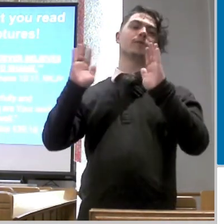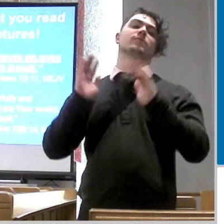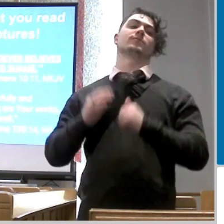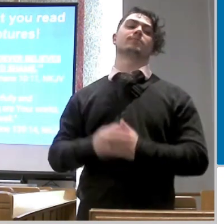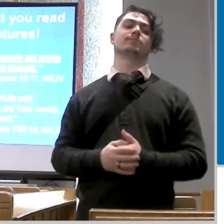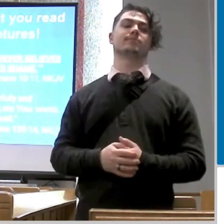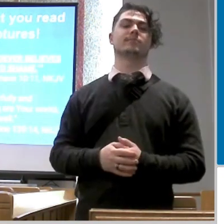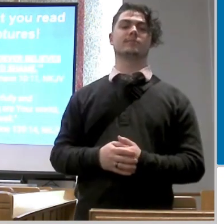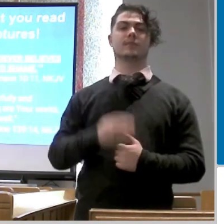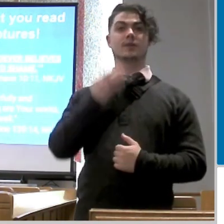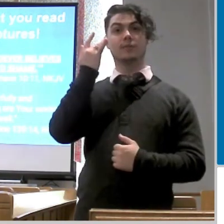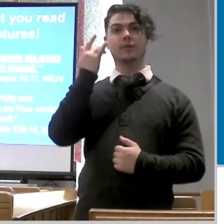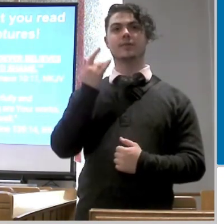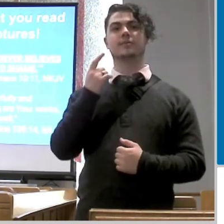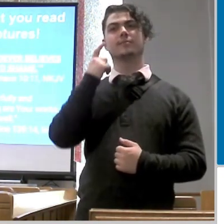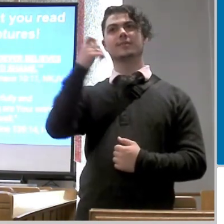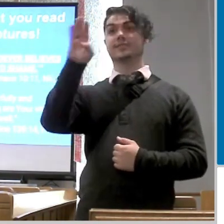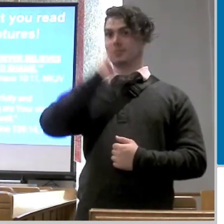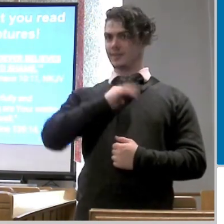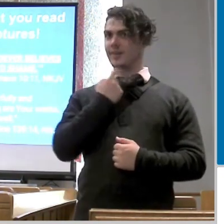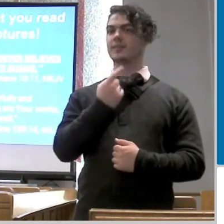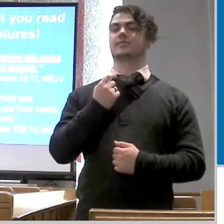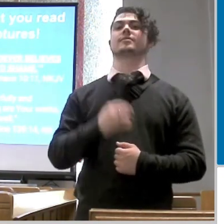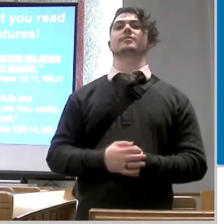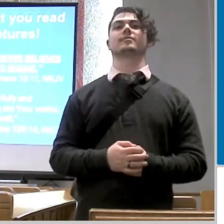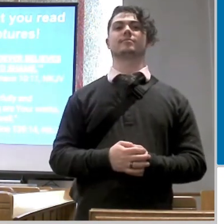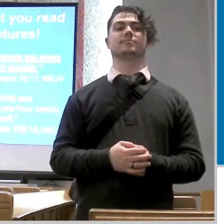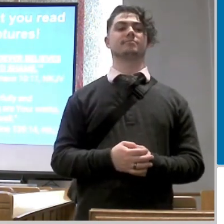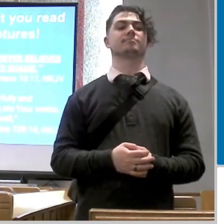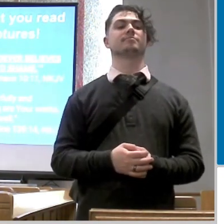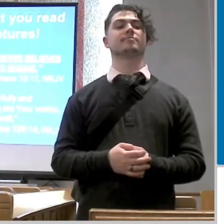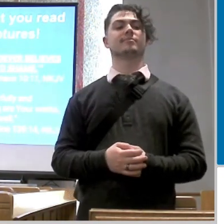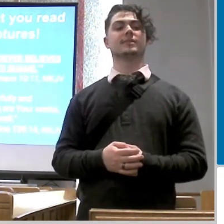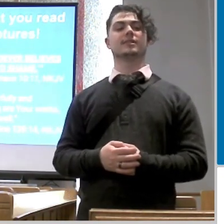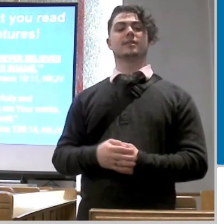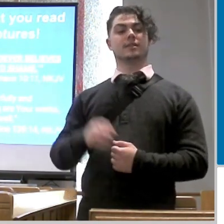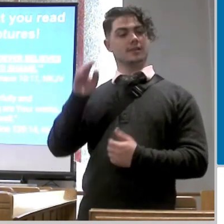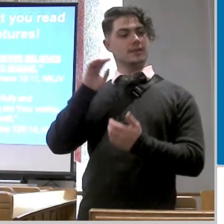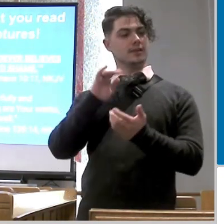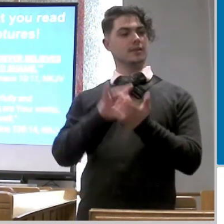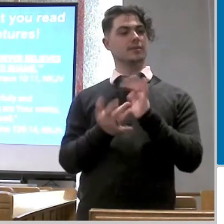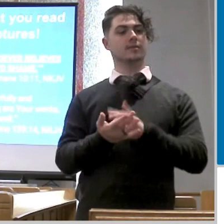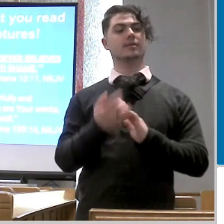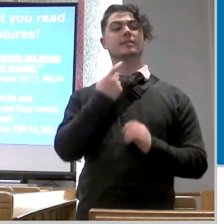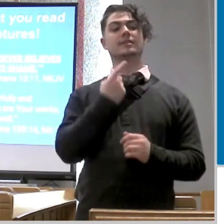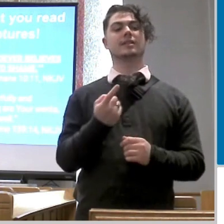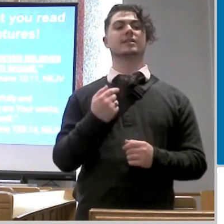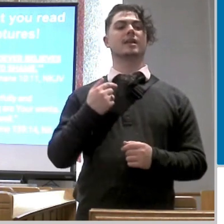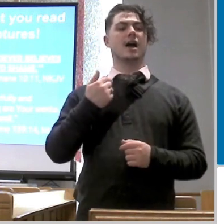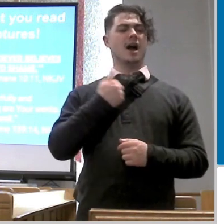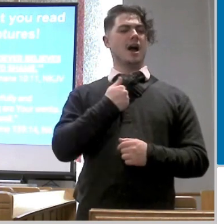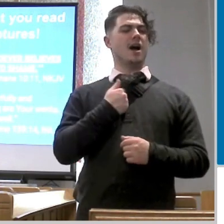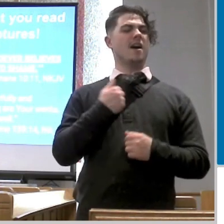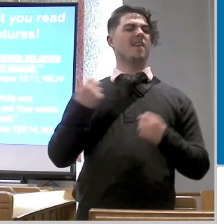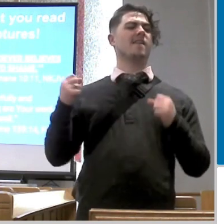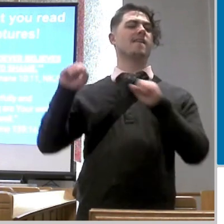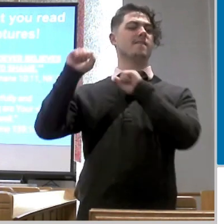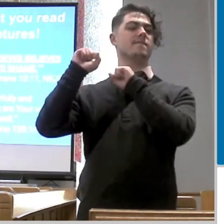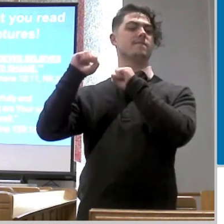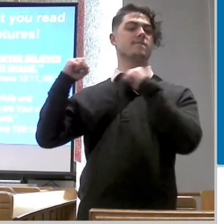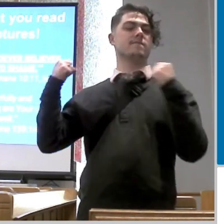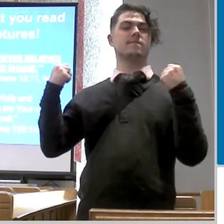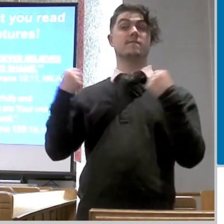why can't i say that because god told me that bible says here that i am fearfully and wonderfully made i could also say that i'm marvelous